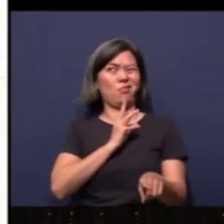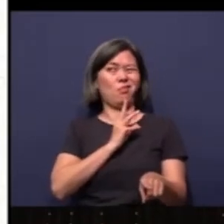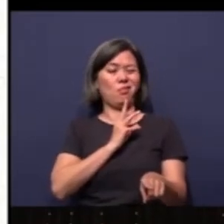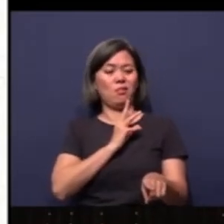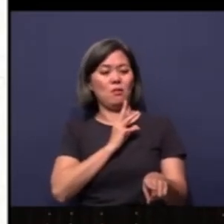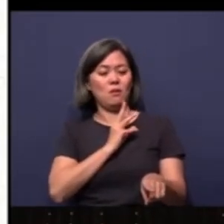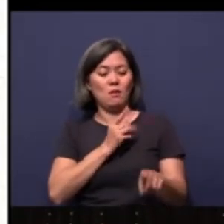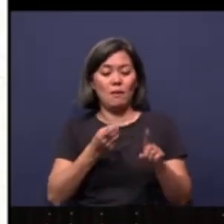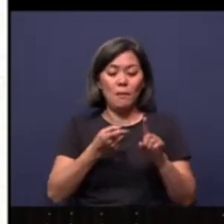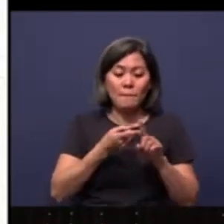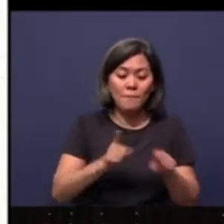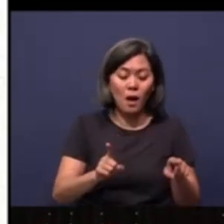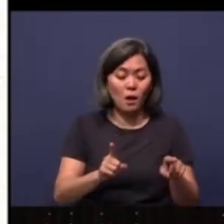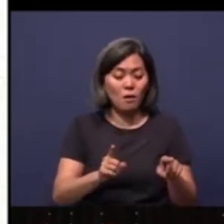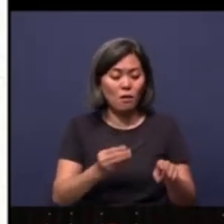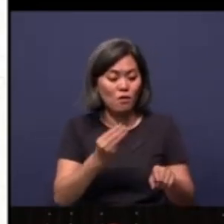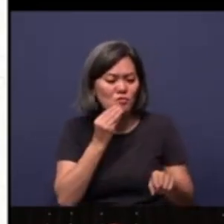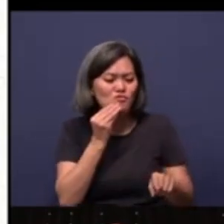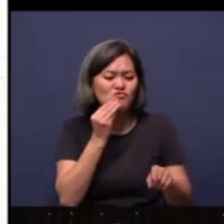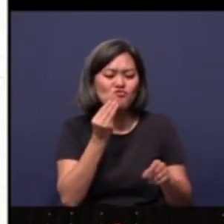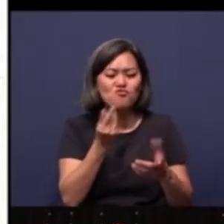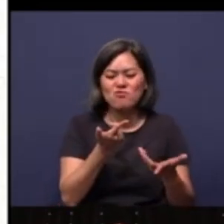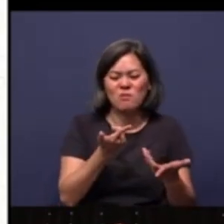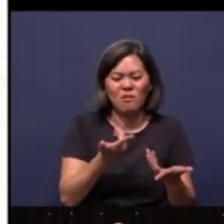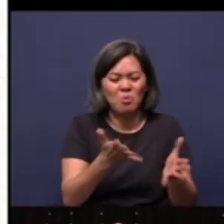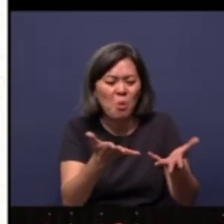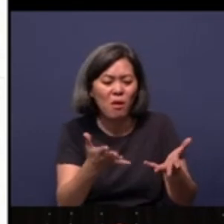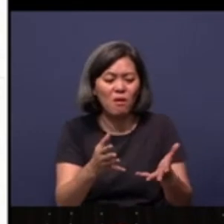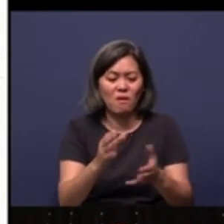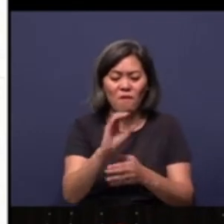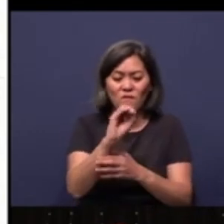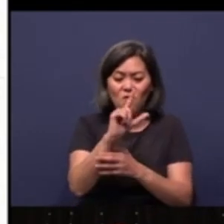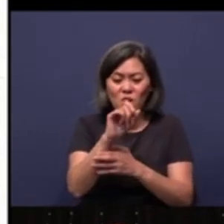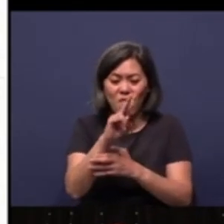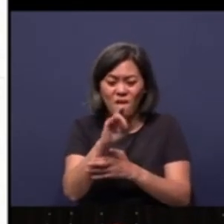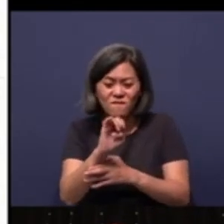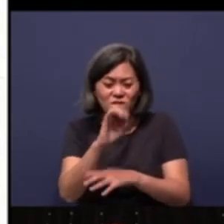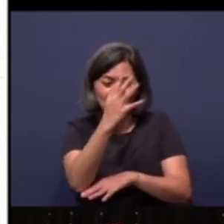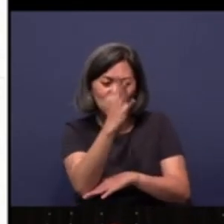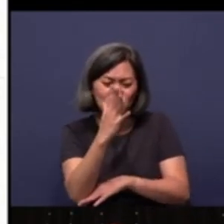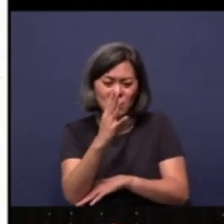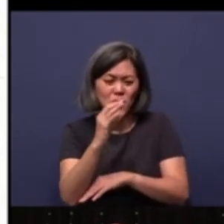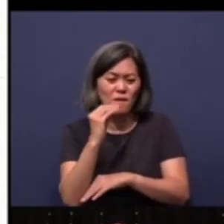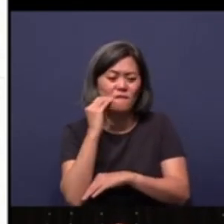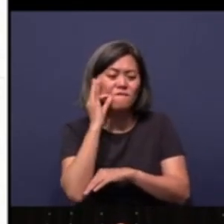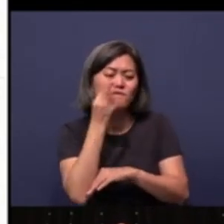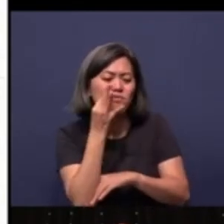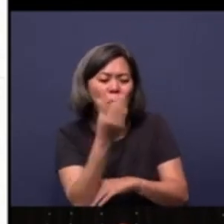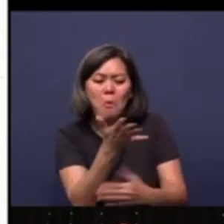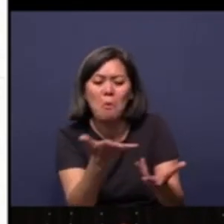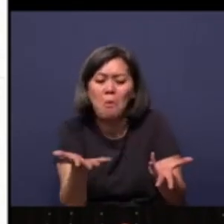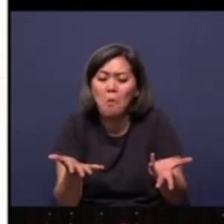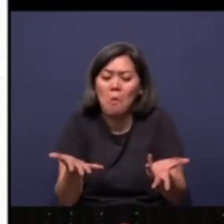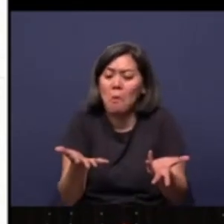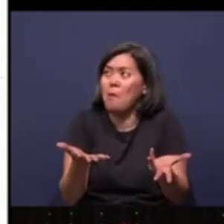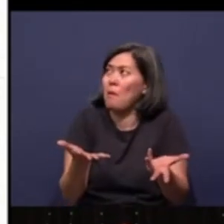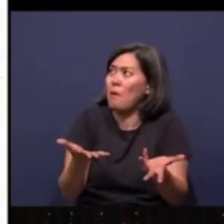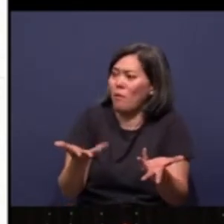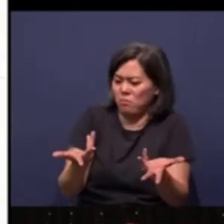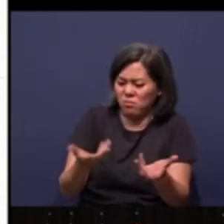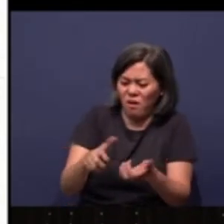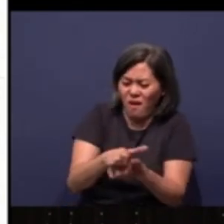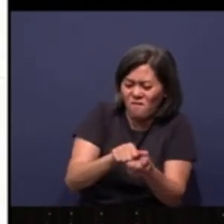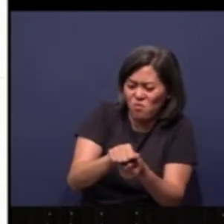the food, the food production is down. Olive trees are not producing any fruit. So how do I blend my flour